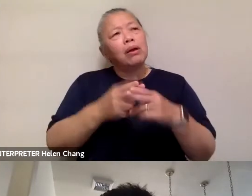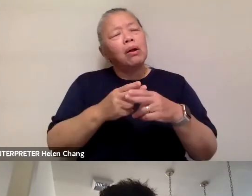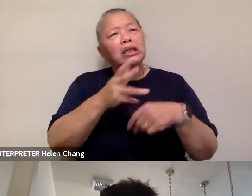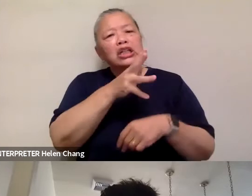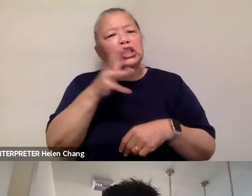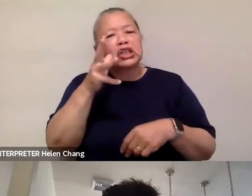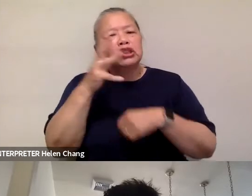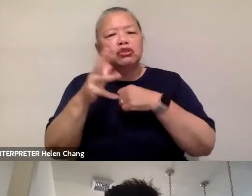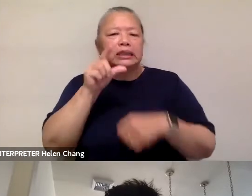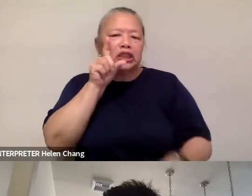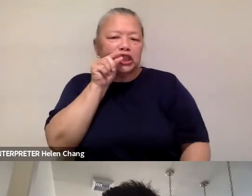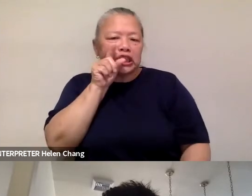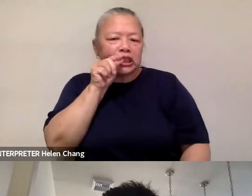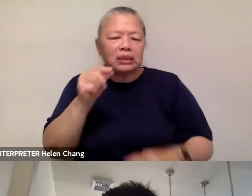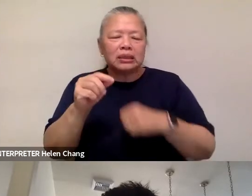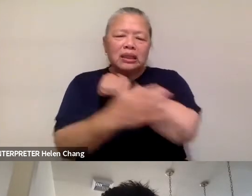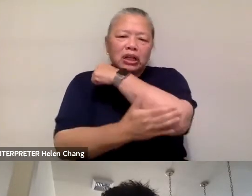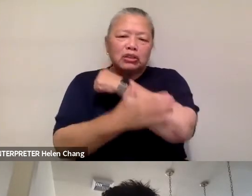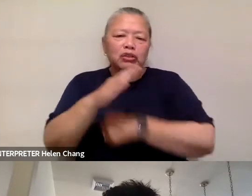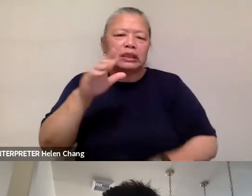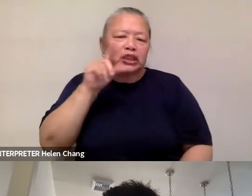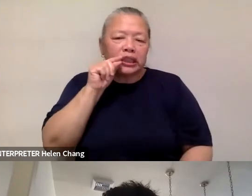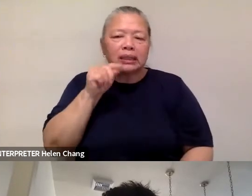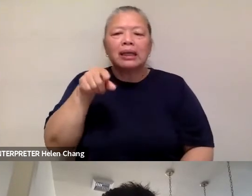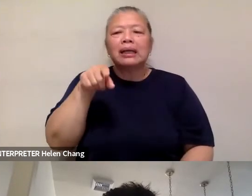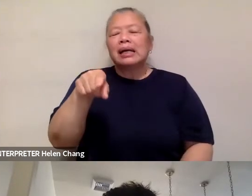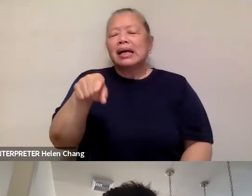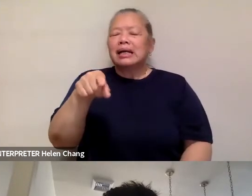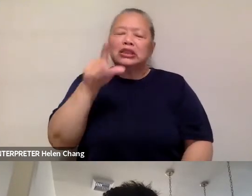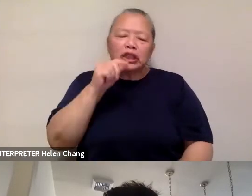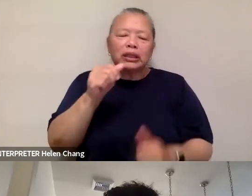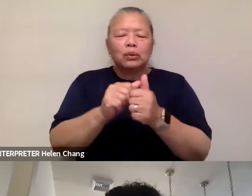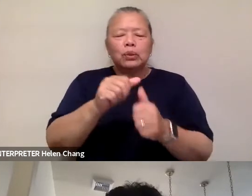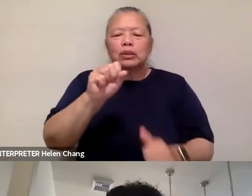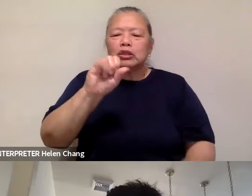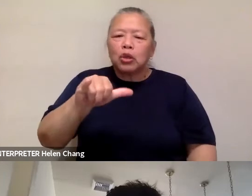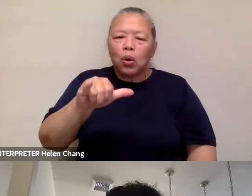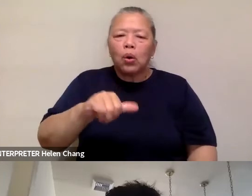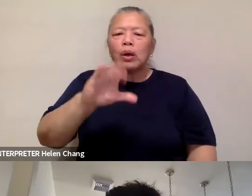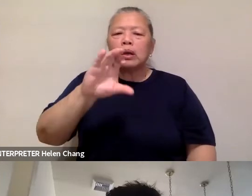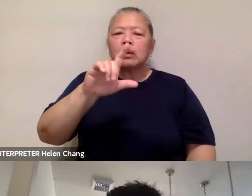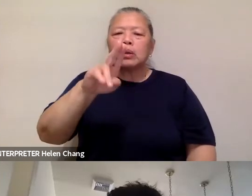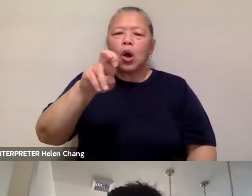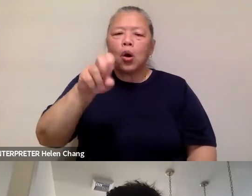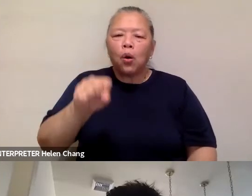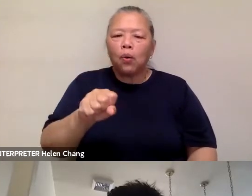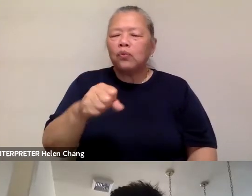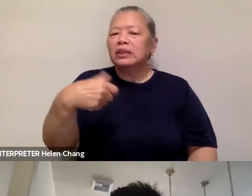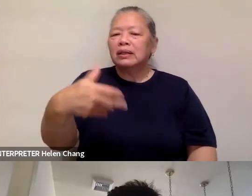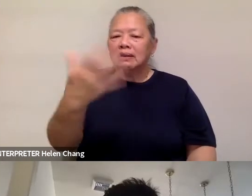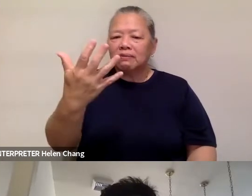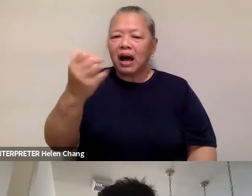And it's a chicken that is braised with soy sauce and cloves and five spice. And